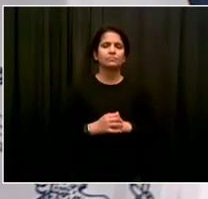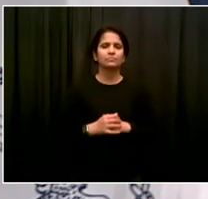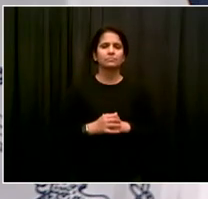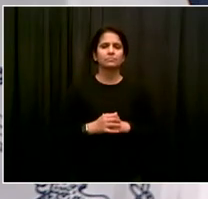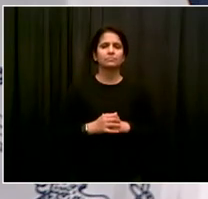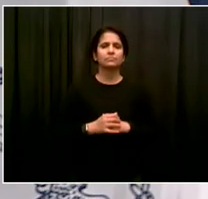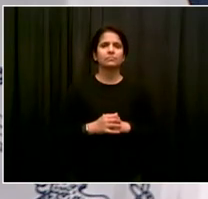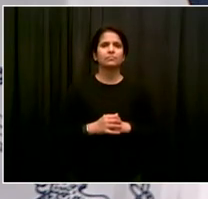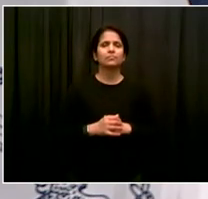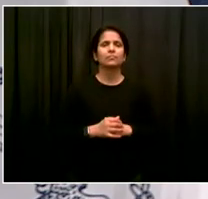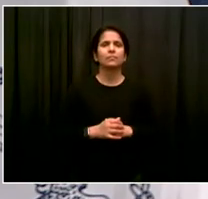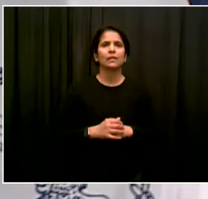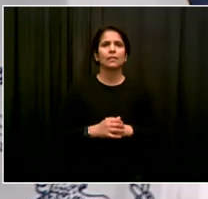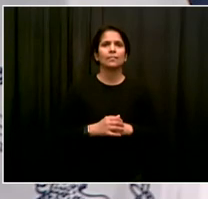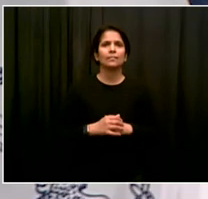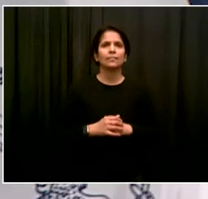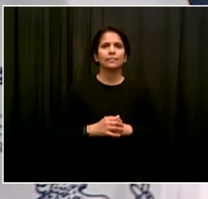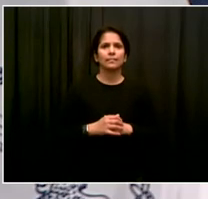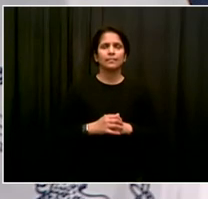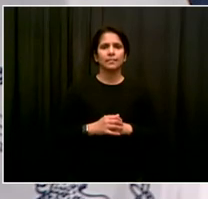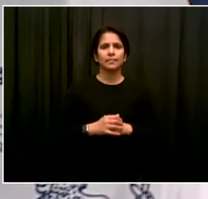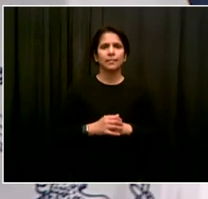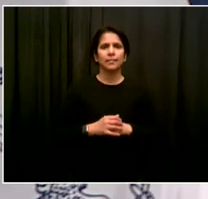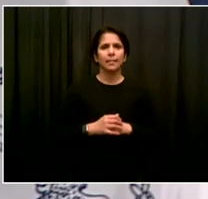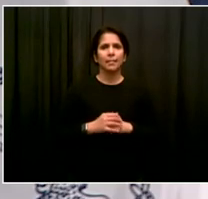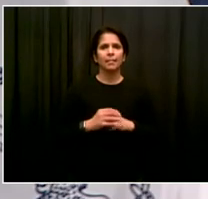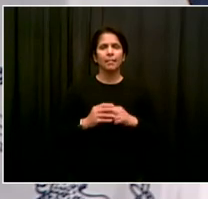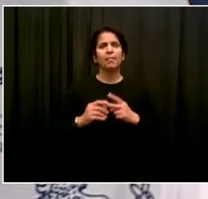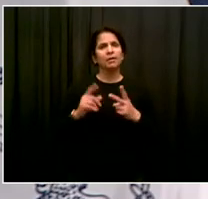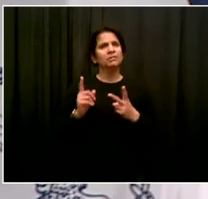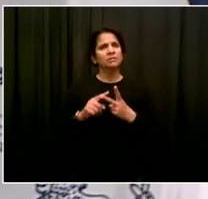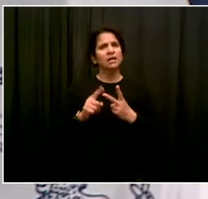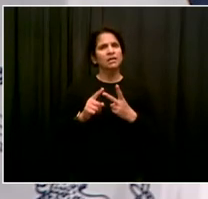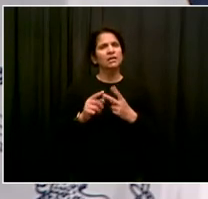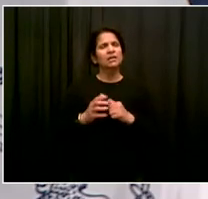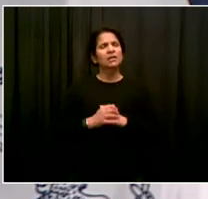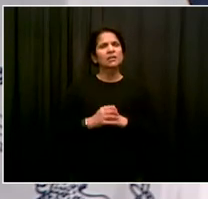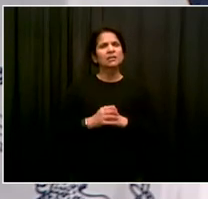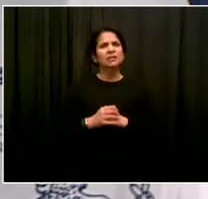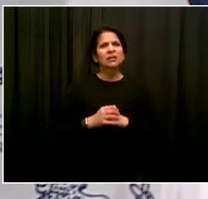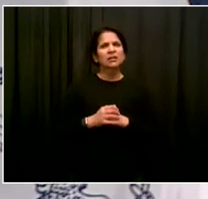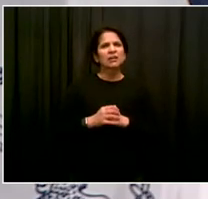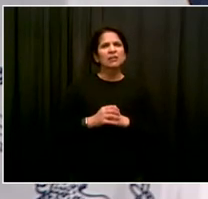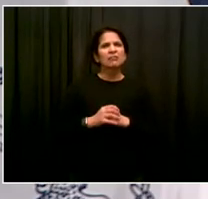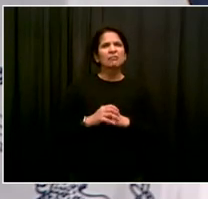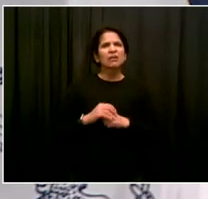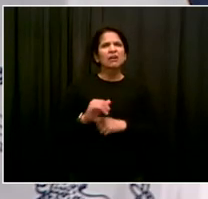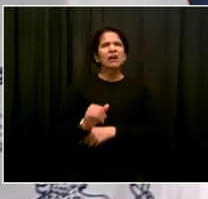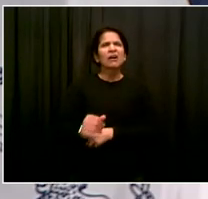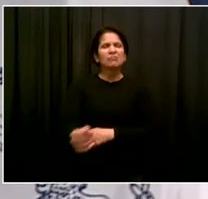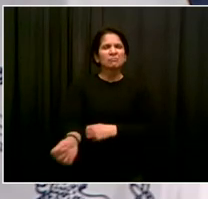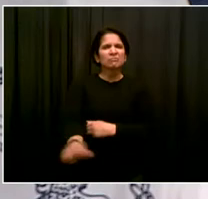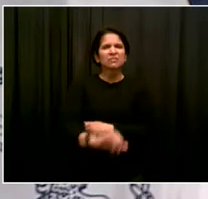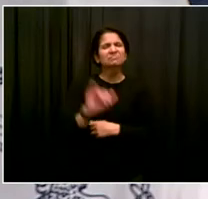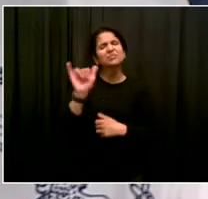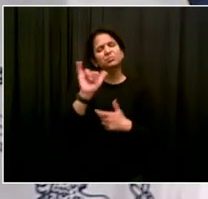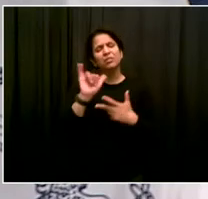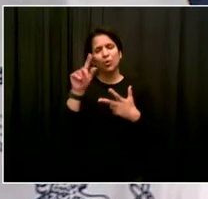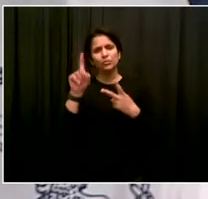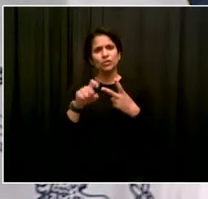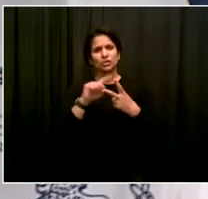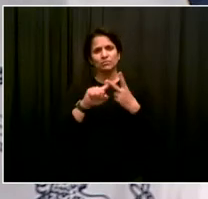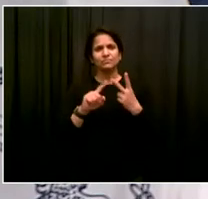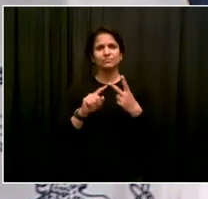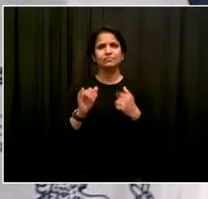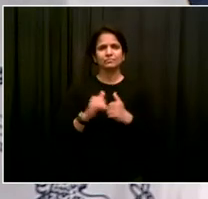Thanks. And in kind of the same vein, that debate is playing out in a specific sense for the future of the BQE. I know that's